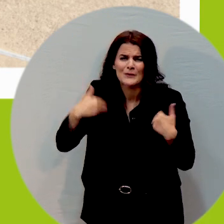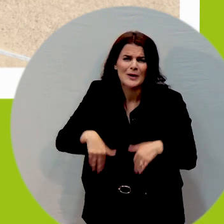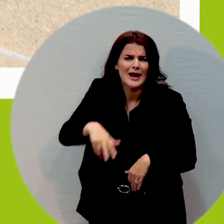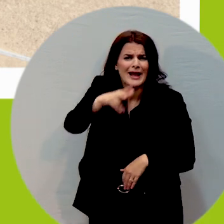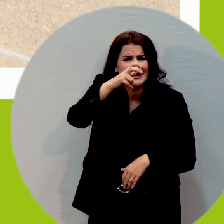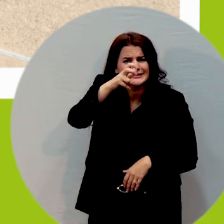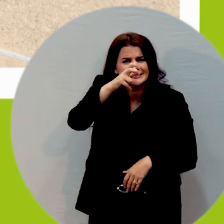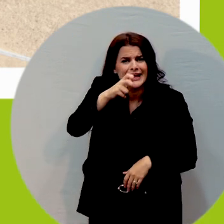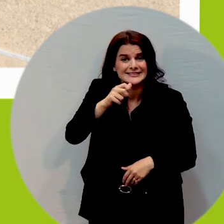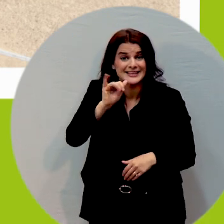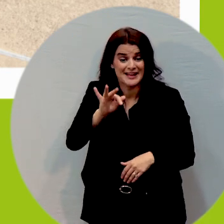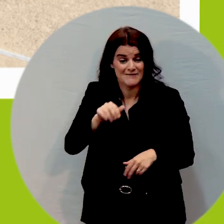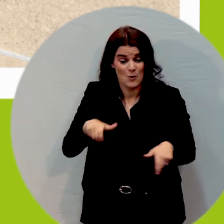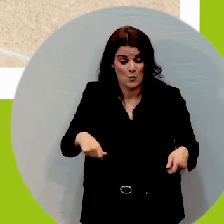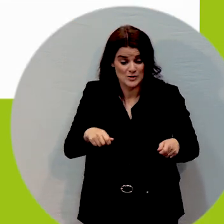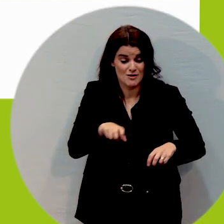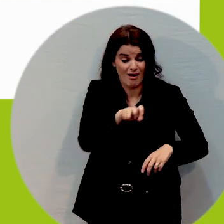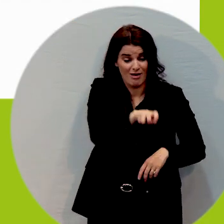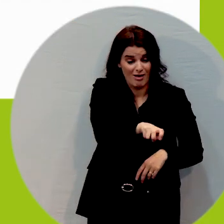avoid that